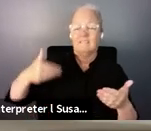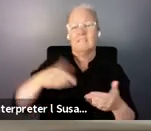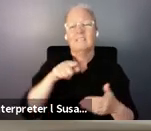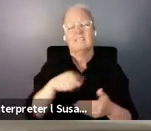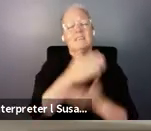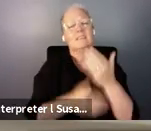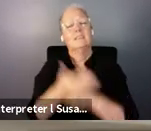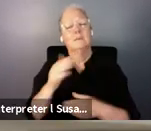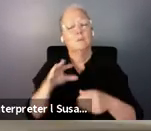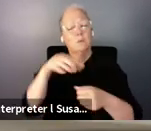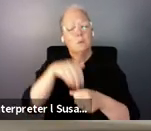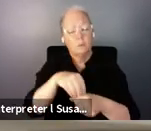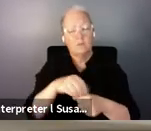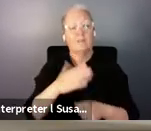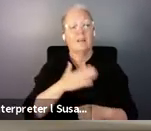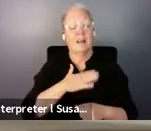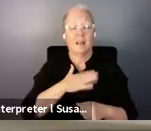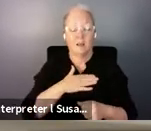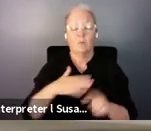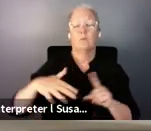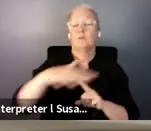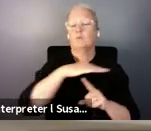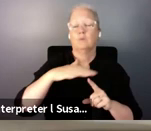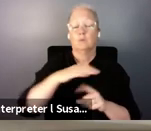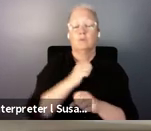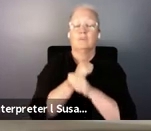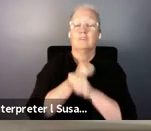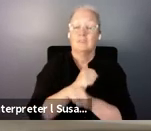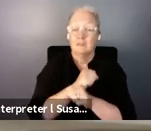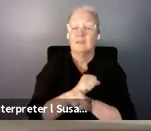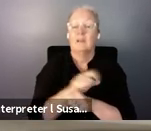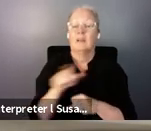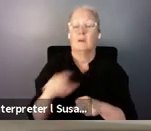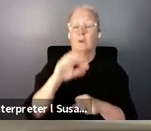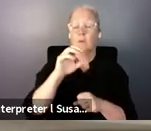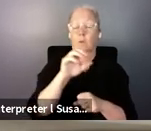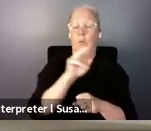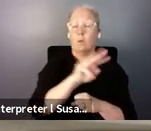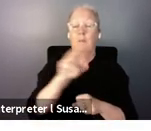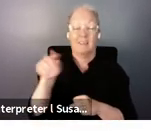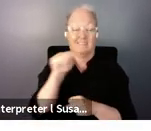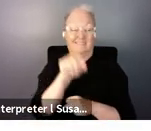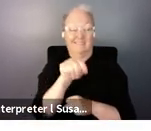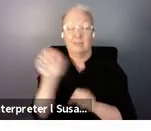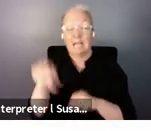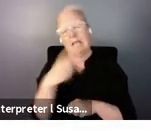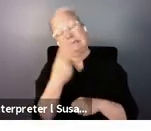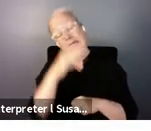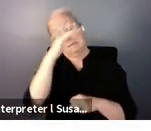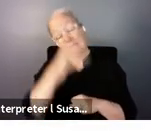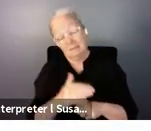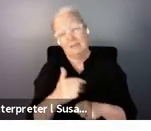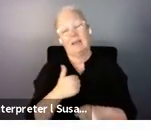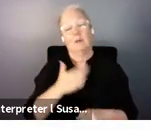can find on the socialprotection.org website. To begin with, I would like to pay my respects to the first